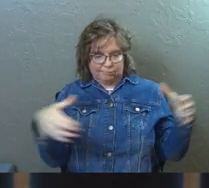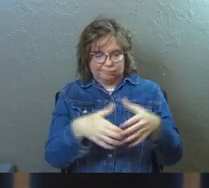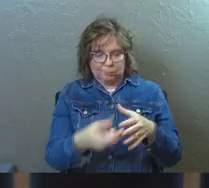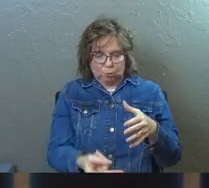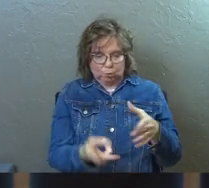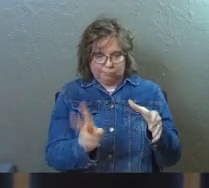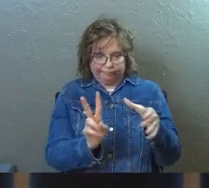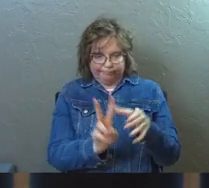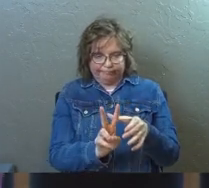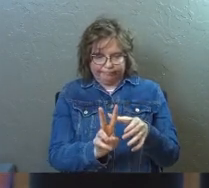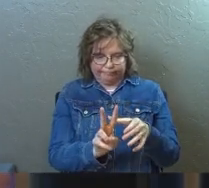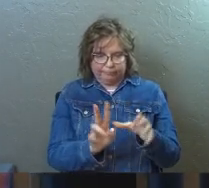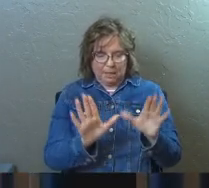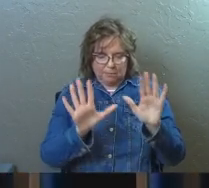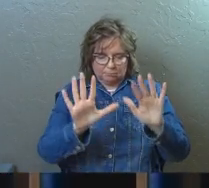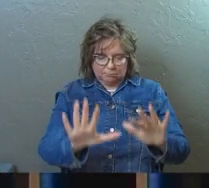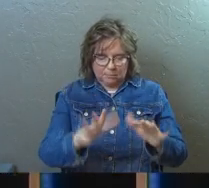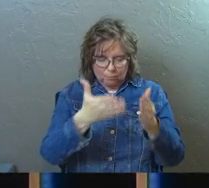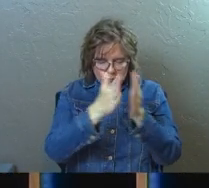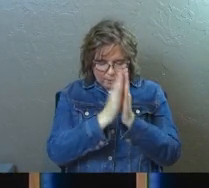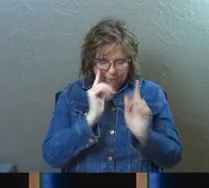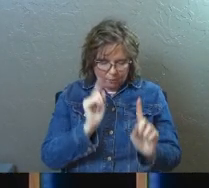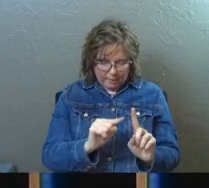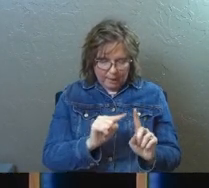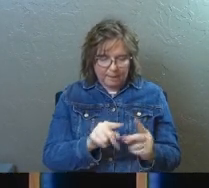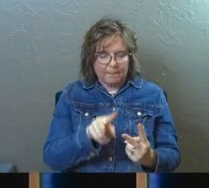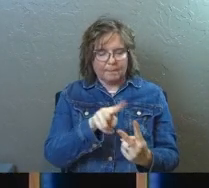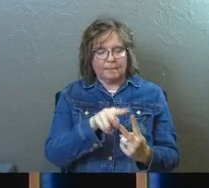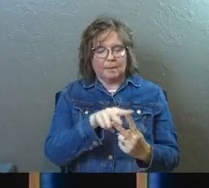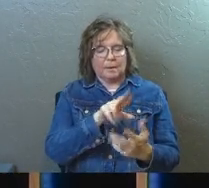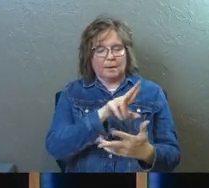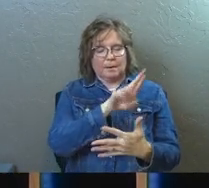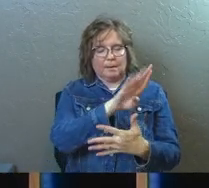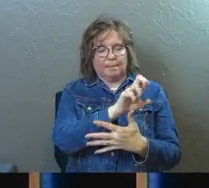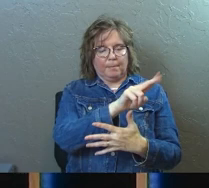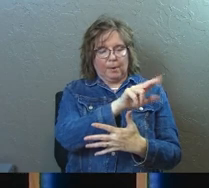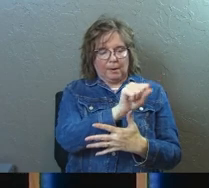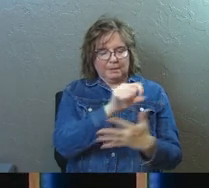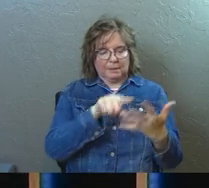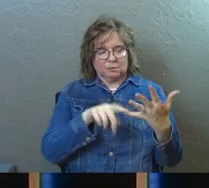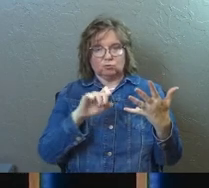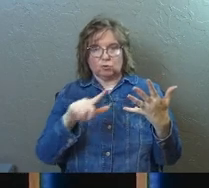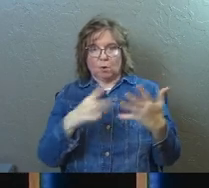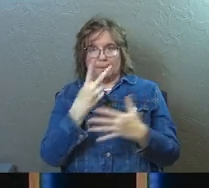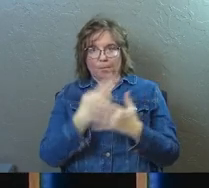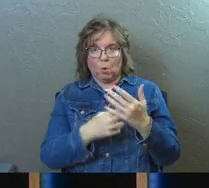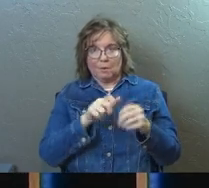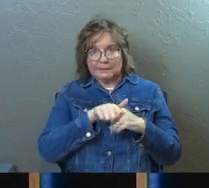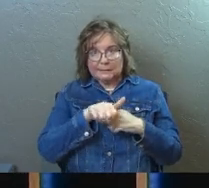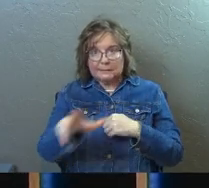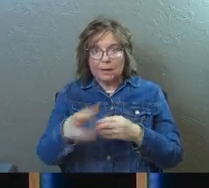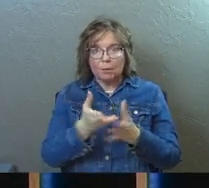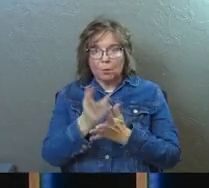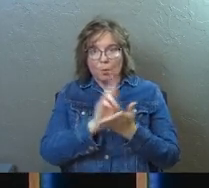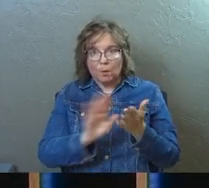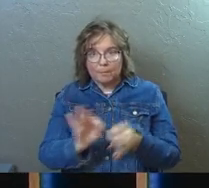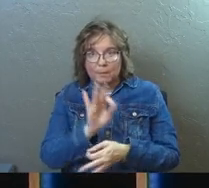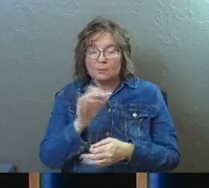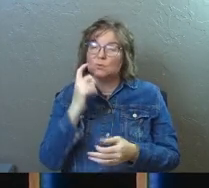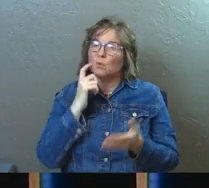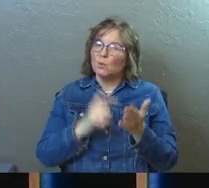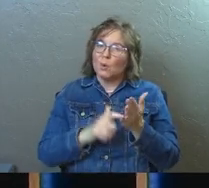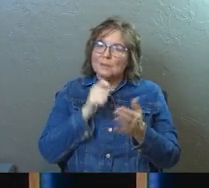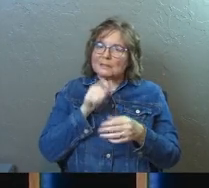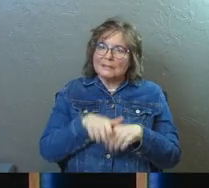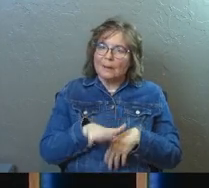sent them on their way, and so Barnabas and Saul were sent out by the Holy Spirit, notice here that the text Dr. Luke tells us they